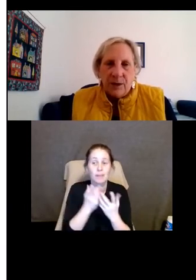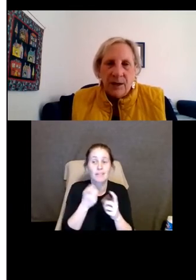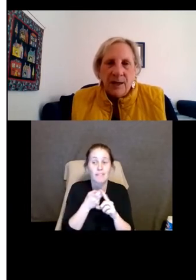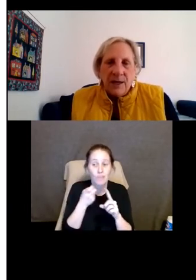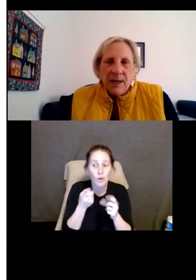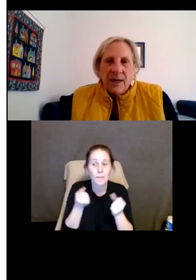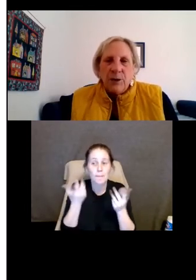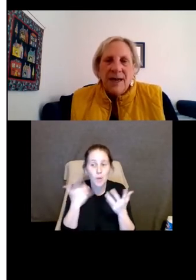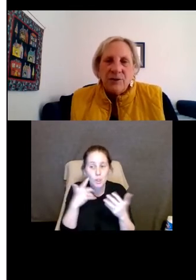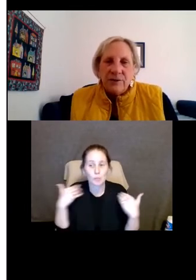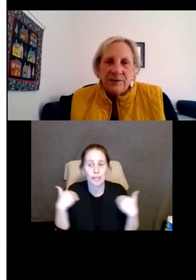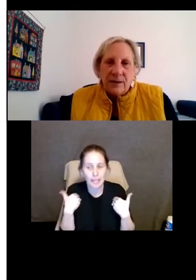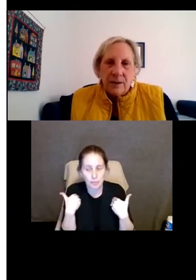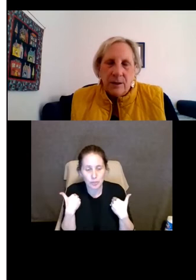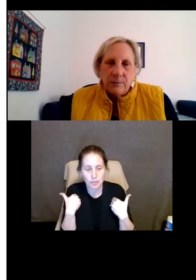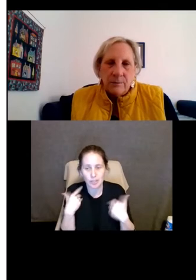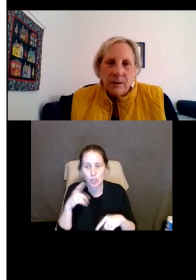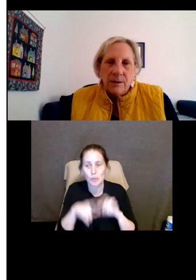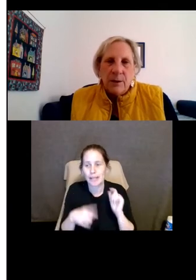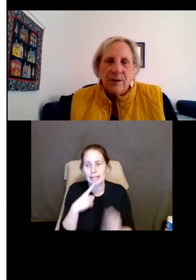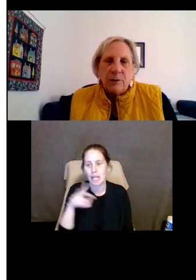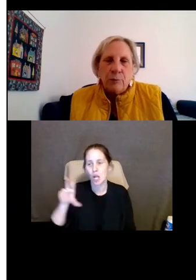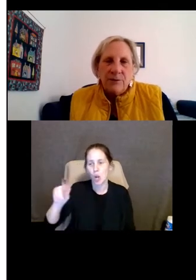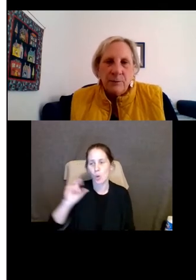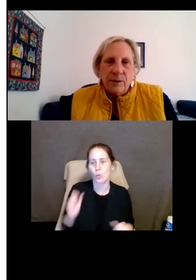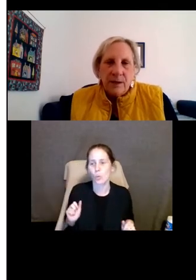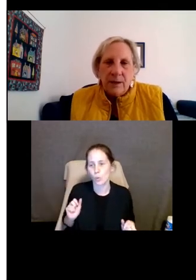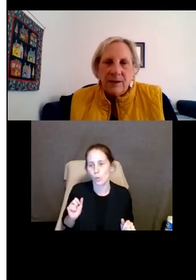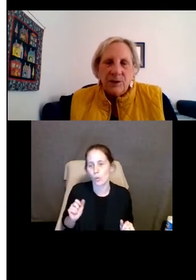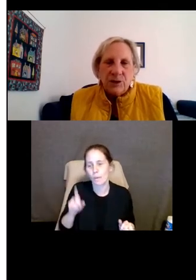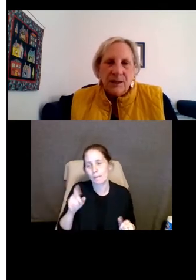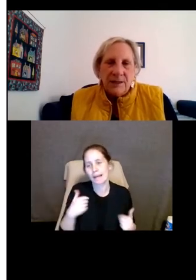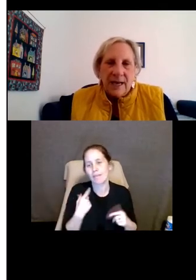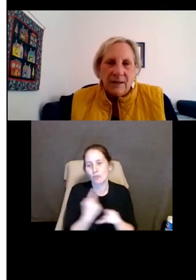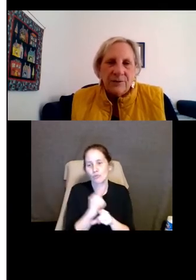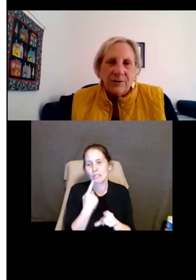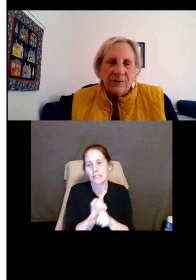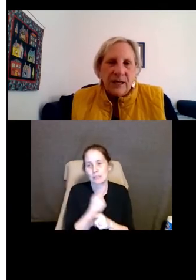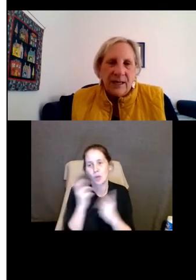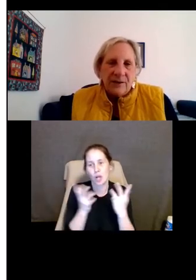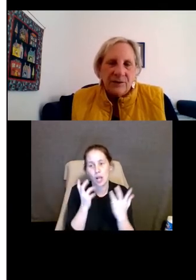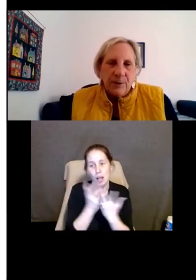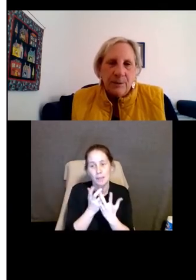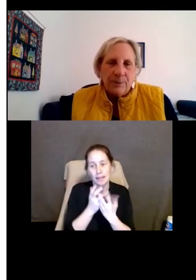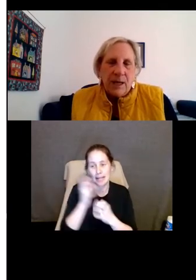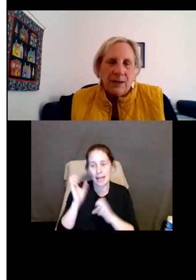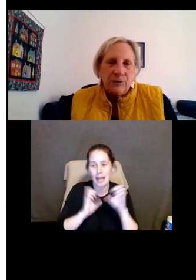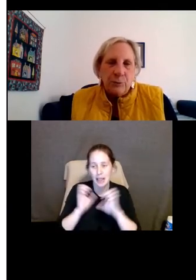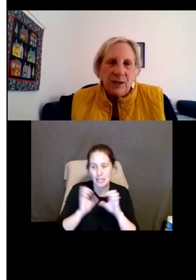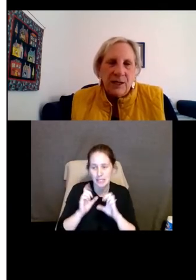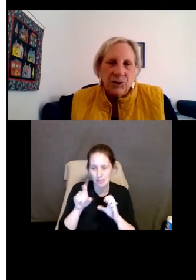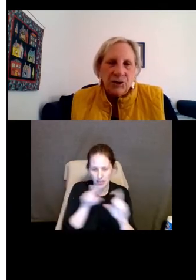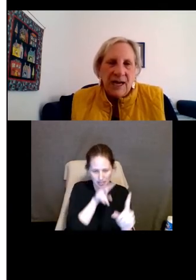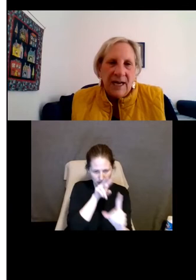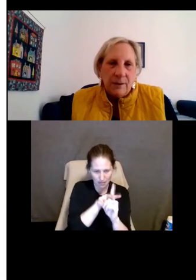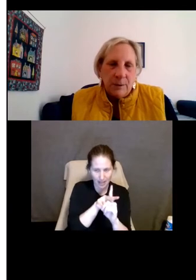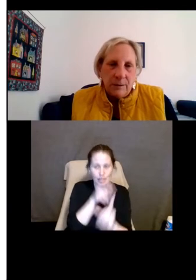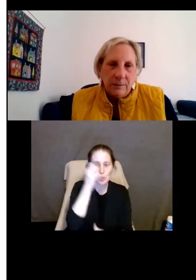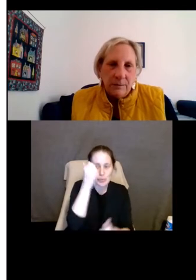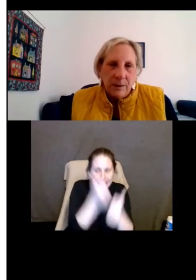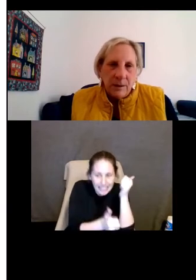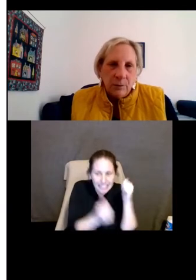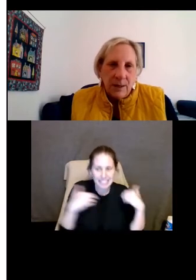animals. You can't just say no. There is a reasonable accommodation analysis that has to be applied to each